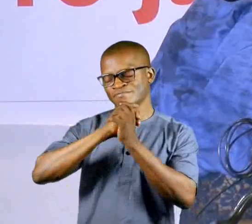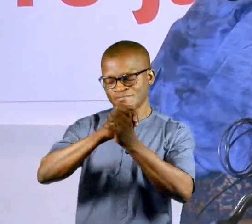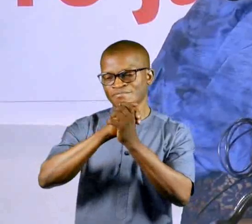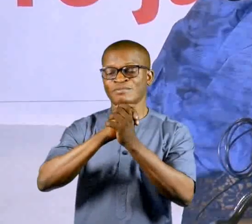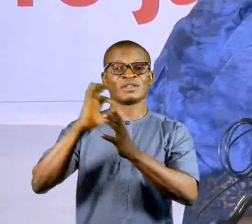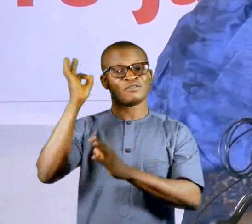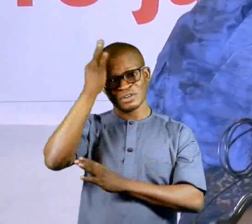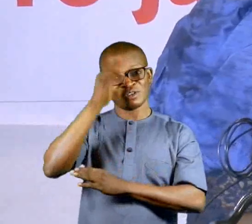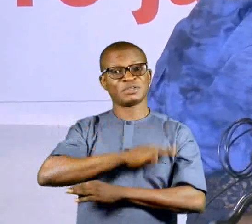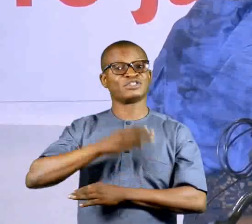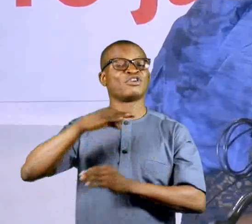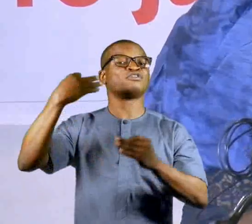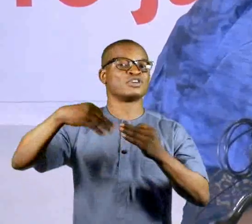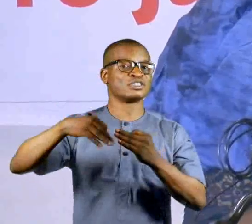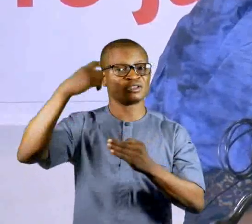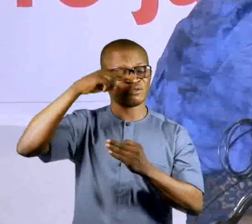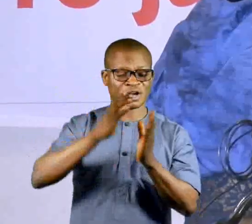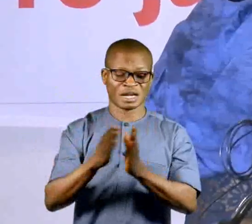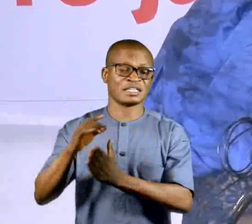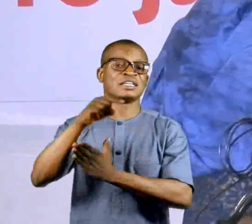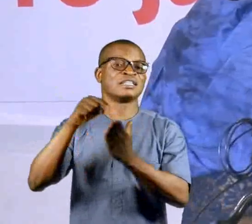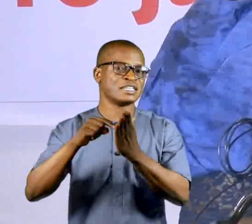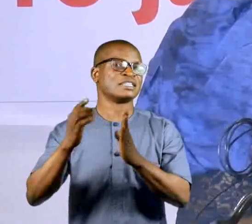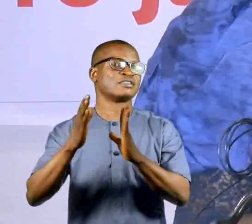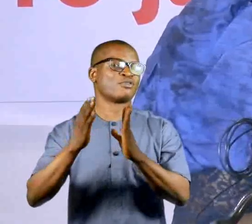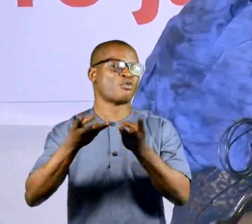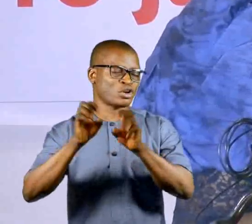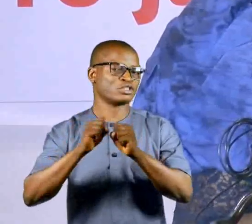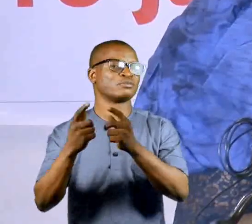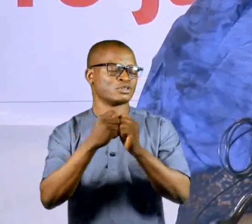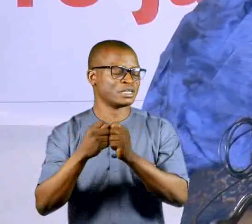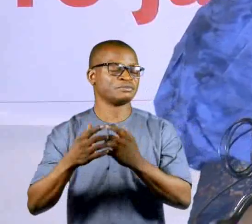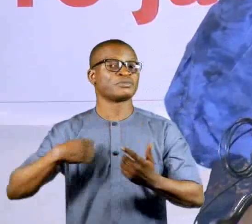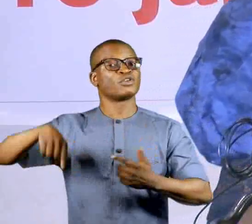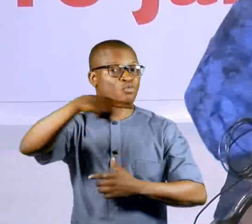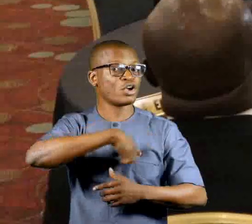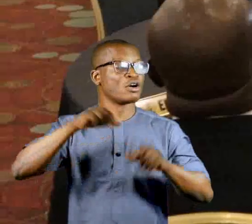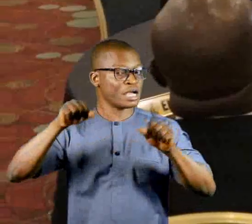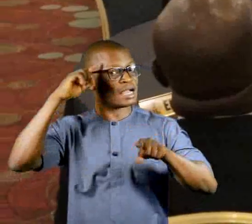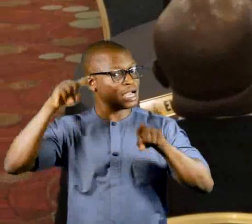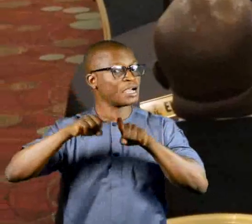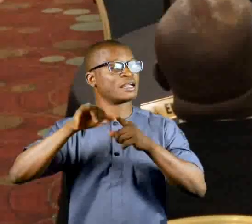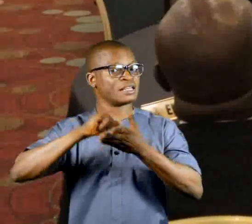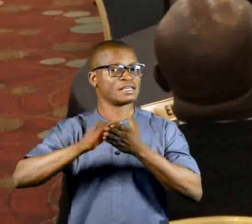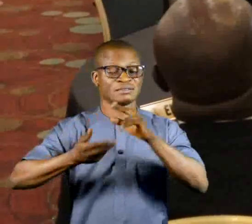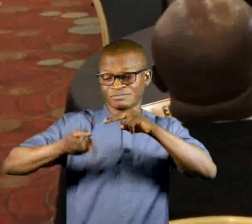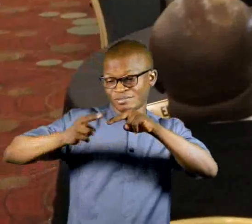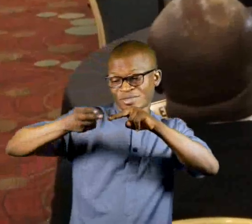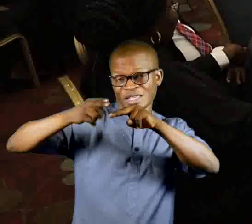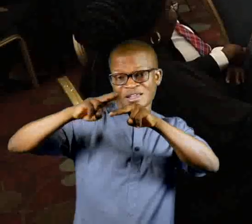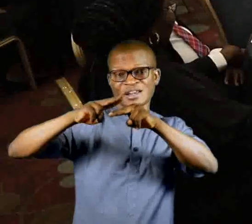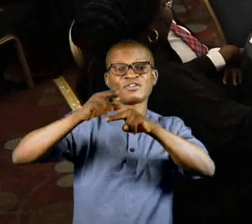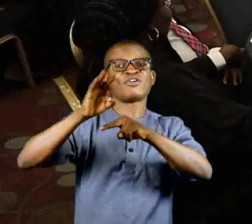Federal Ministry of Justice for putting this session together. We can all agree that the incremental cases